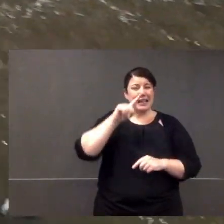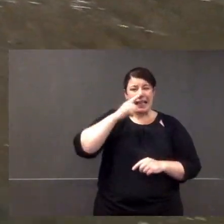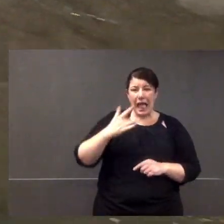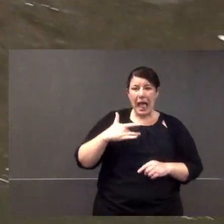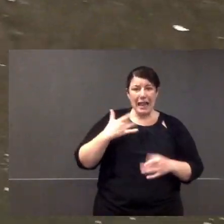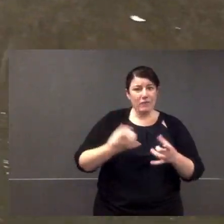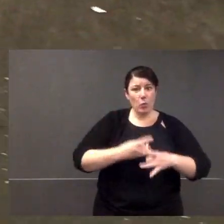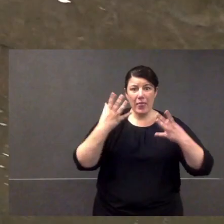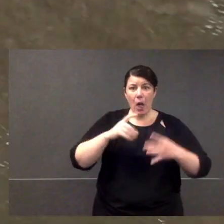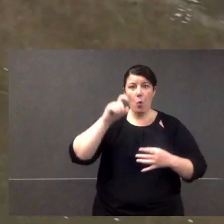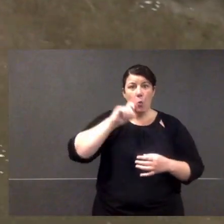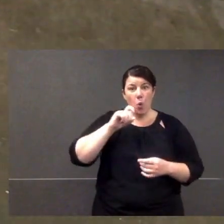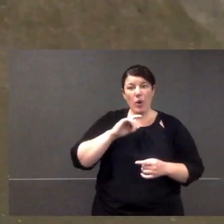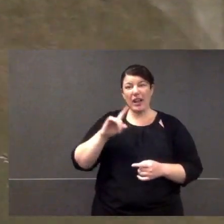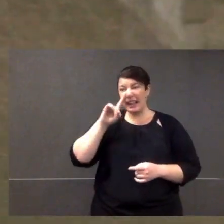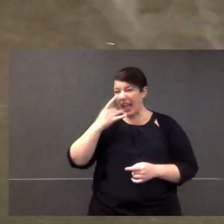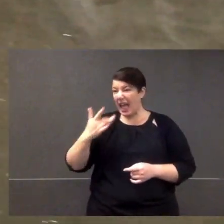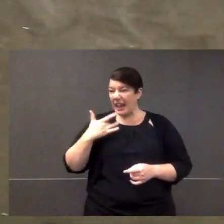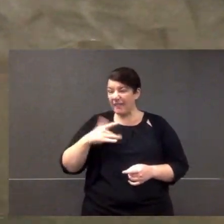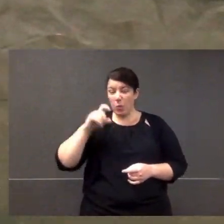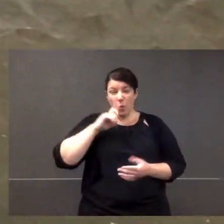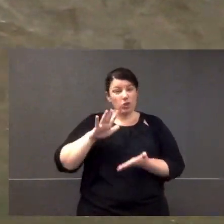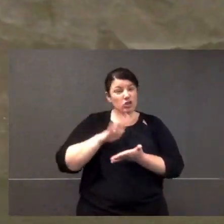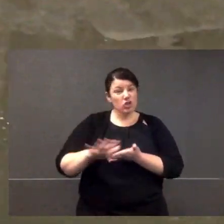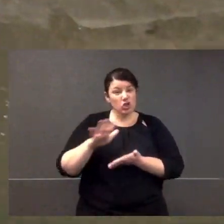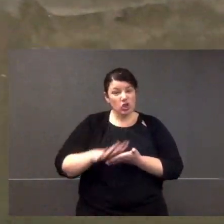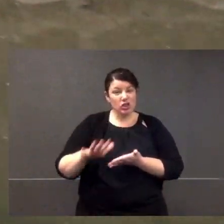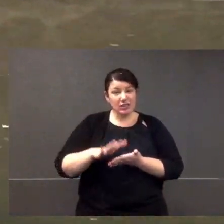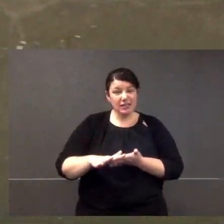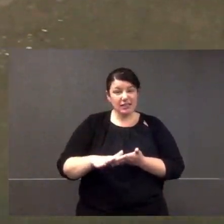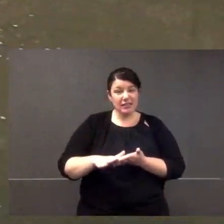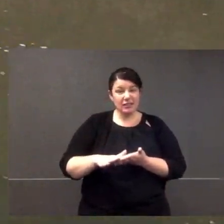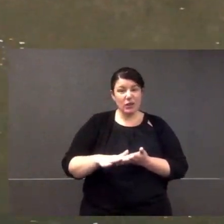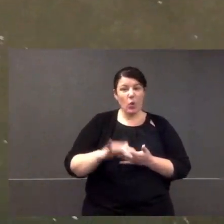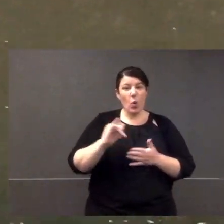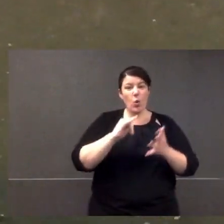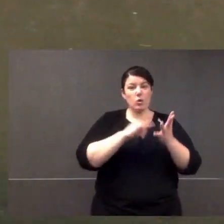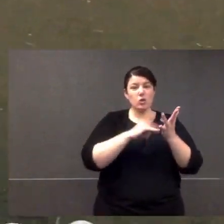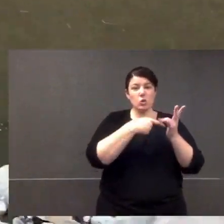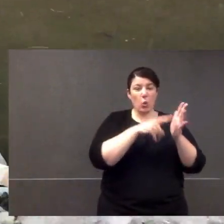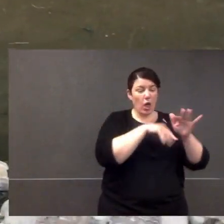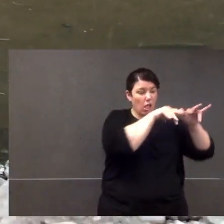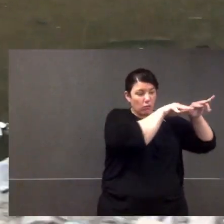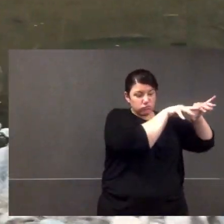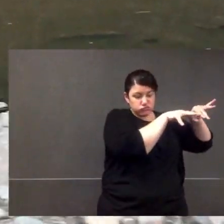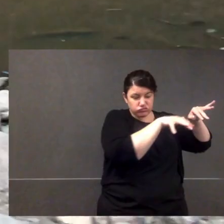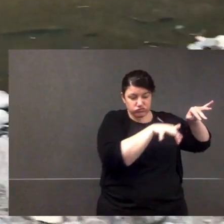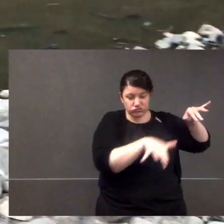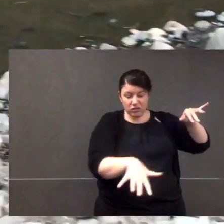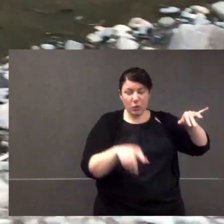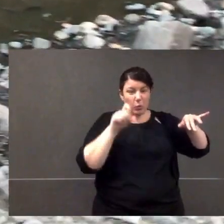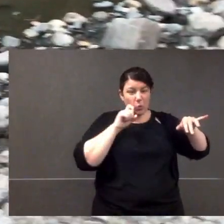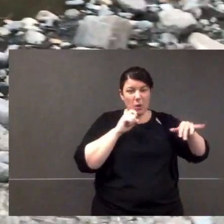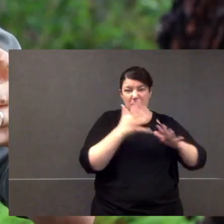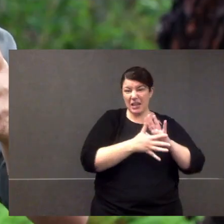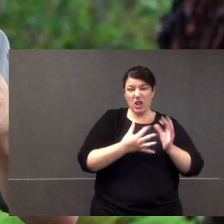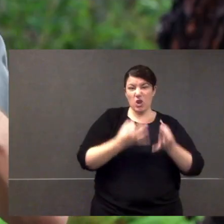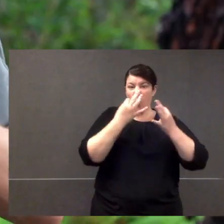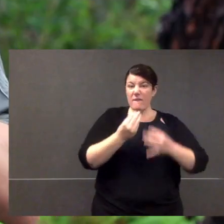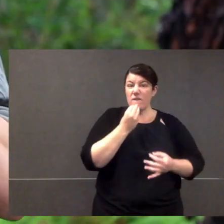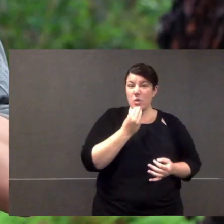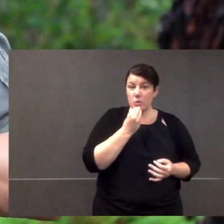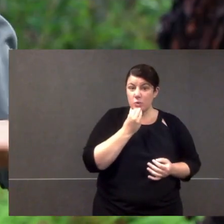live without water. They can't live in heavily polluted water. They can't live in water that has so much silt, which is when